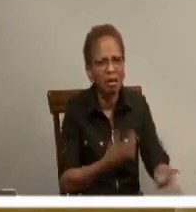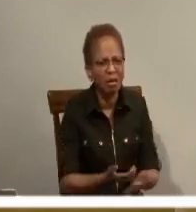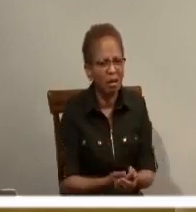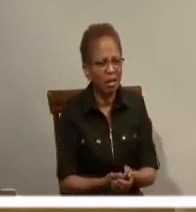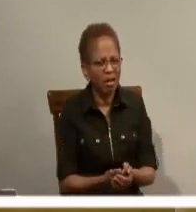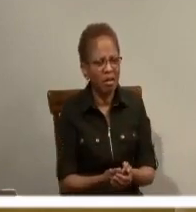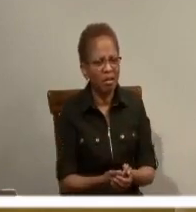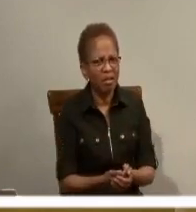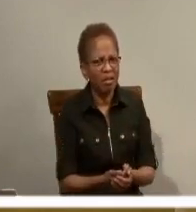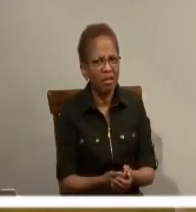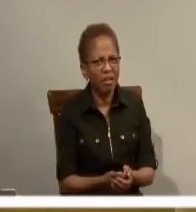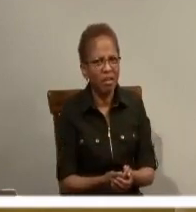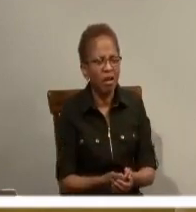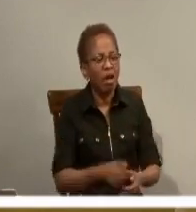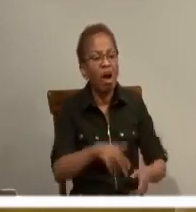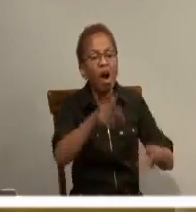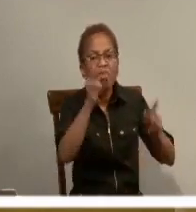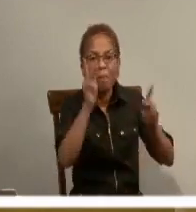foolish names.